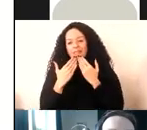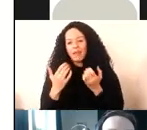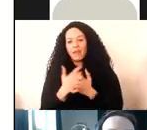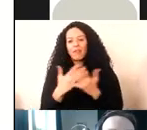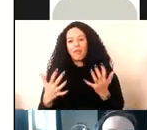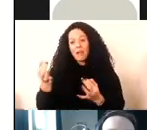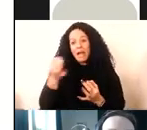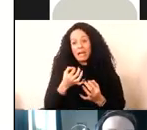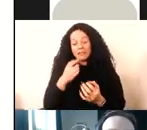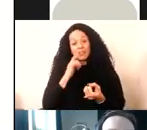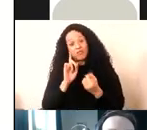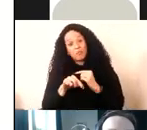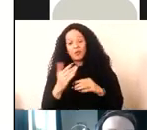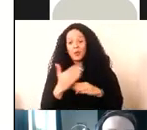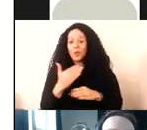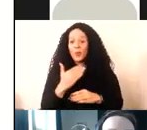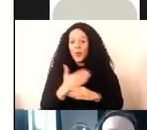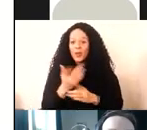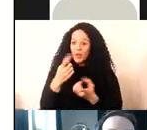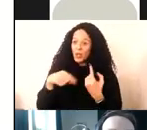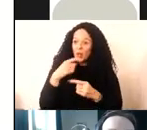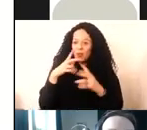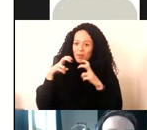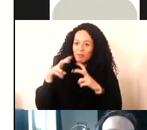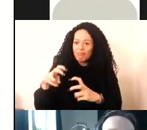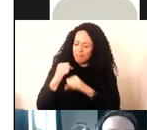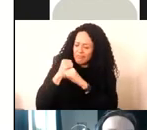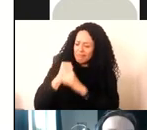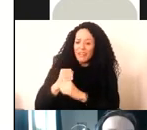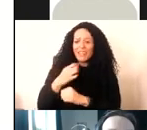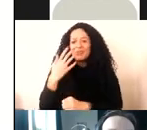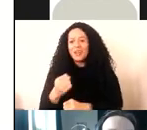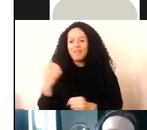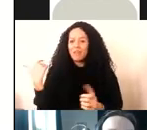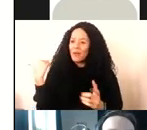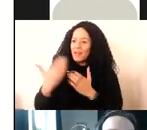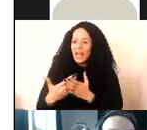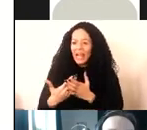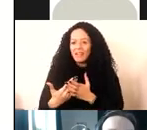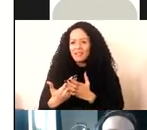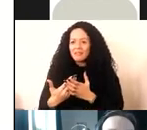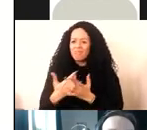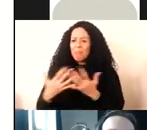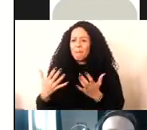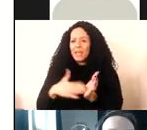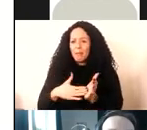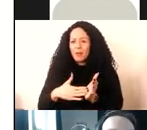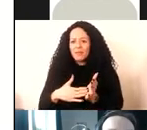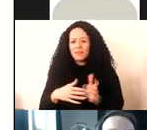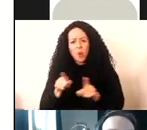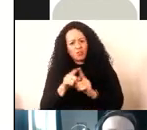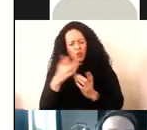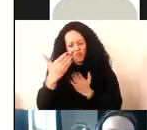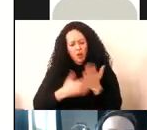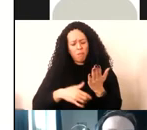me to respond to the work that you've all been undertaking so dedicated to over the last many months, and for the richness of the report,